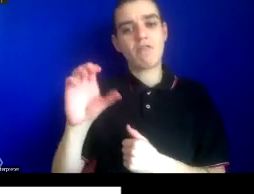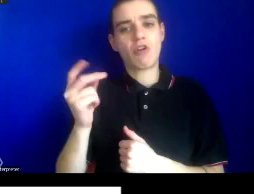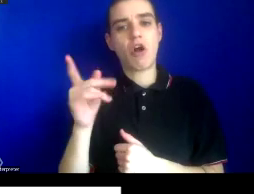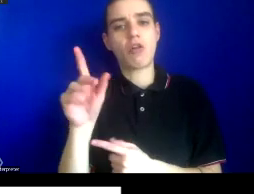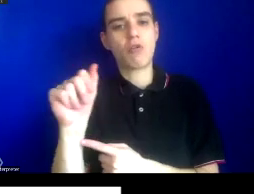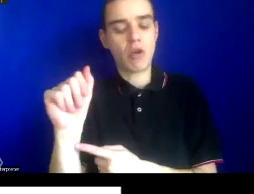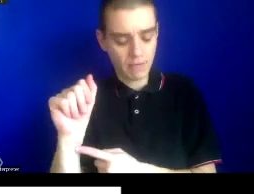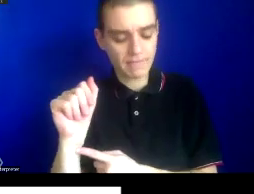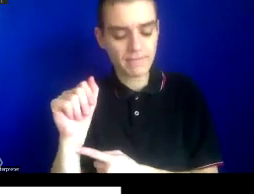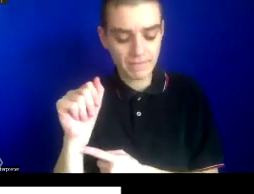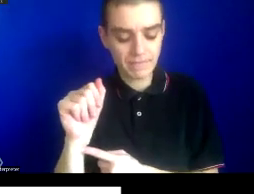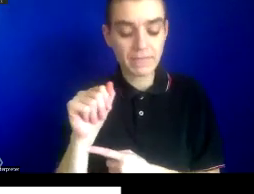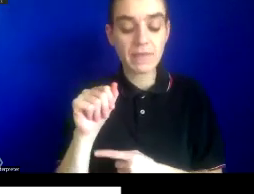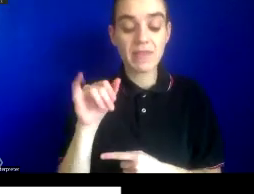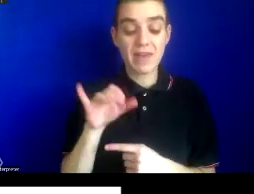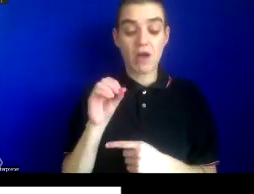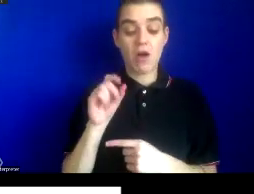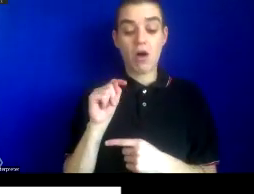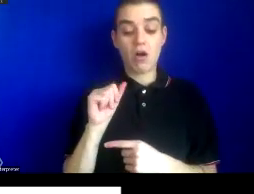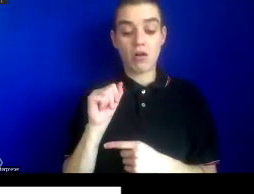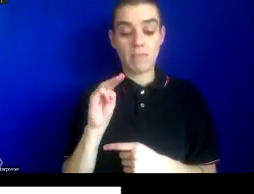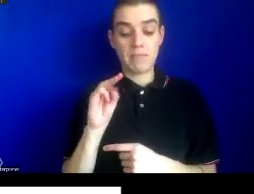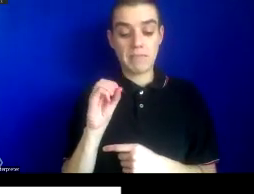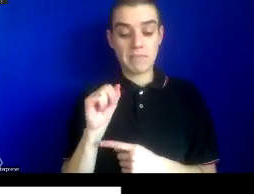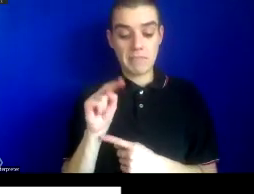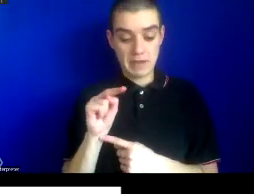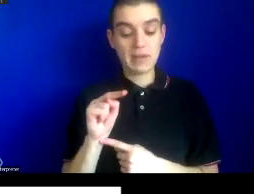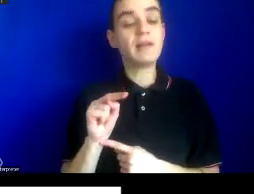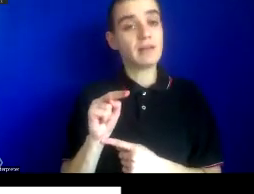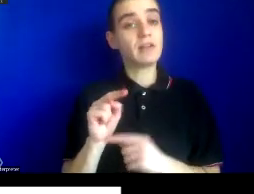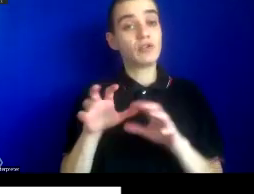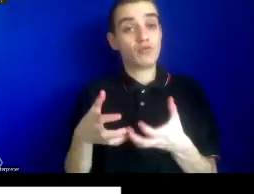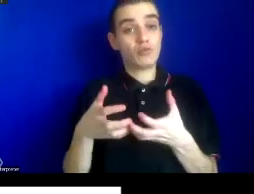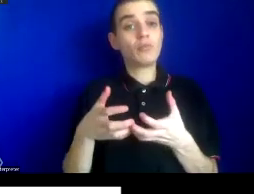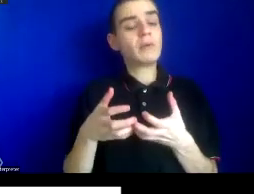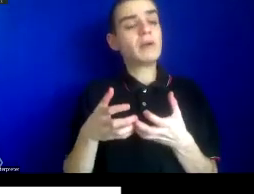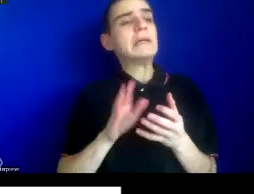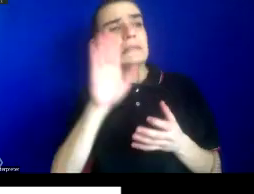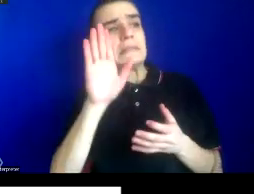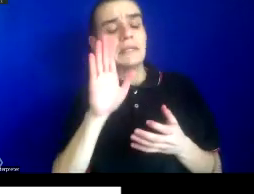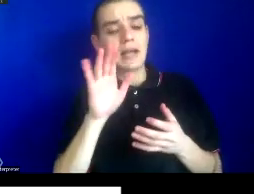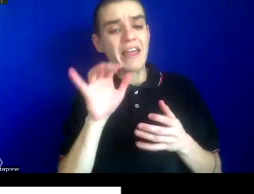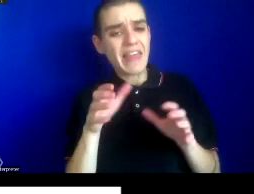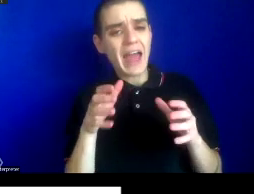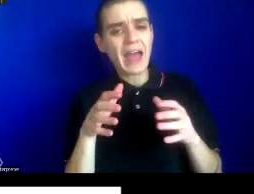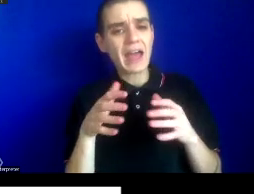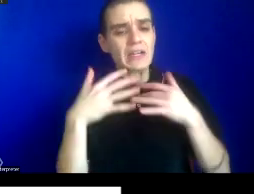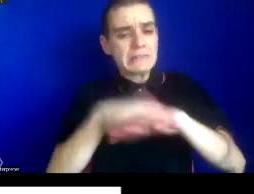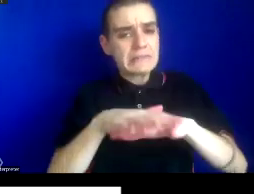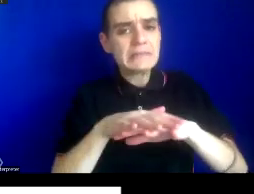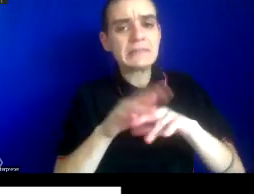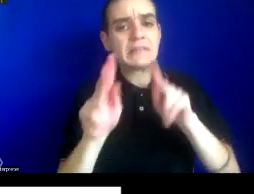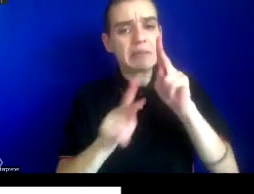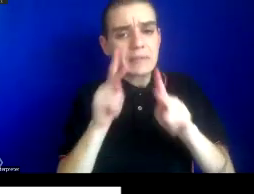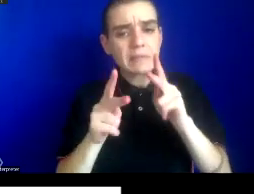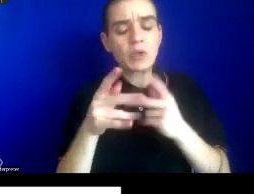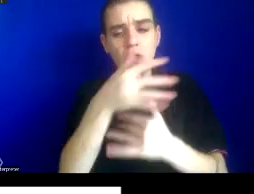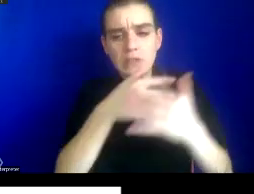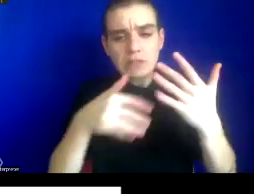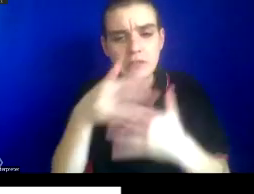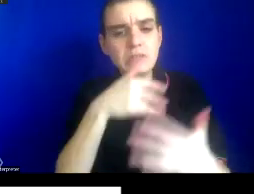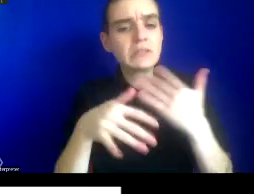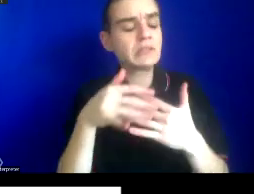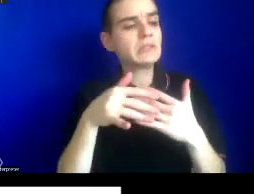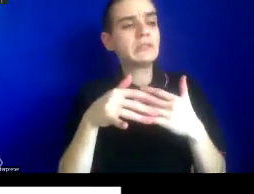the Ottoman delegation made this plea that the assemblage of crowding indefinitely prolonged in